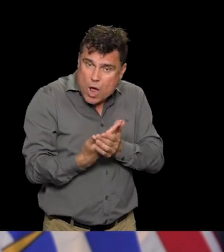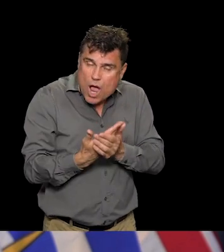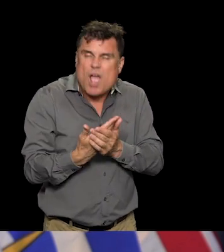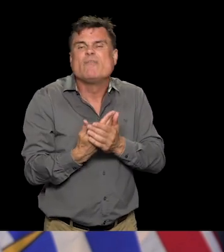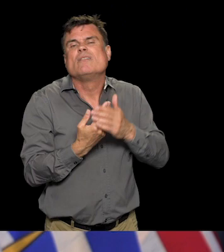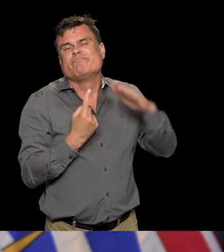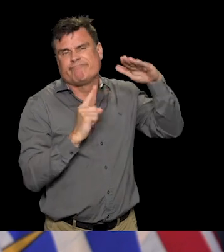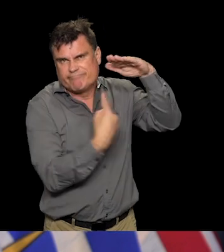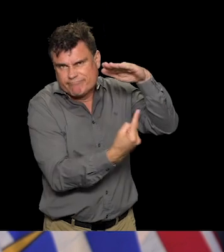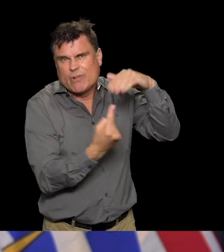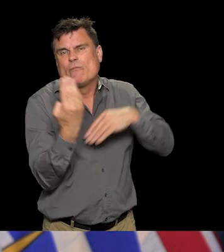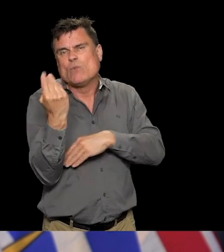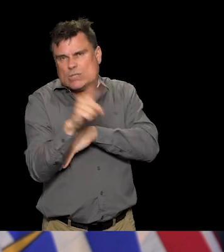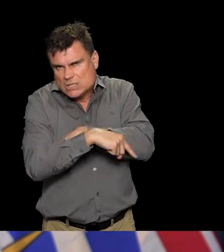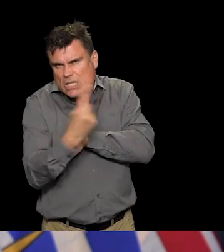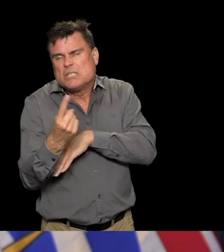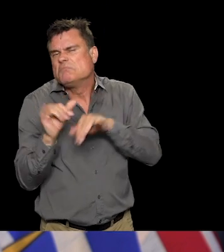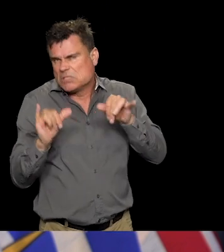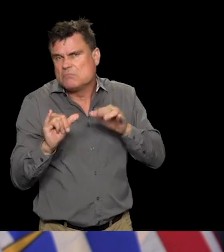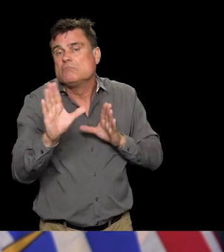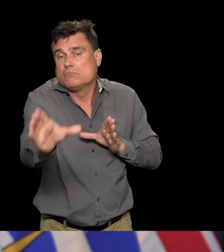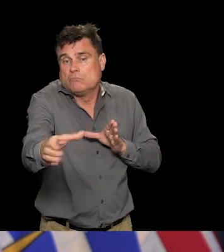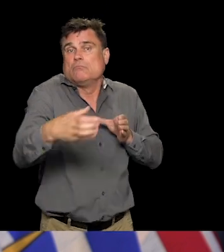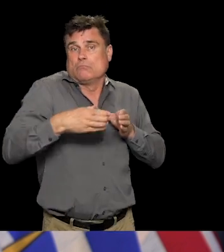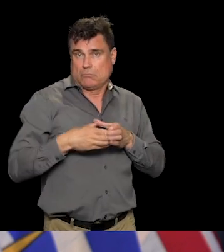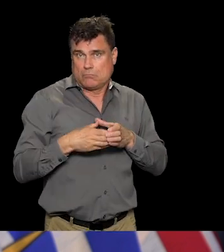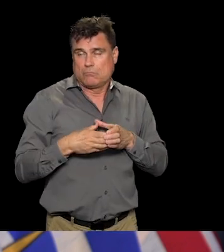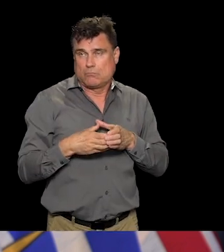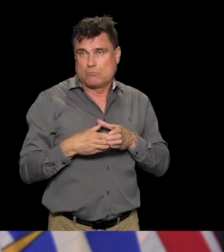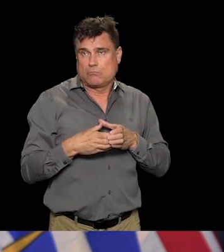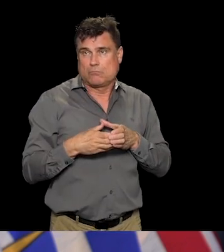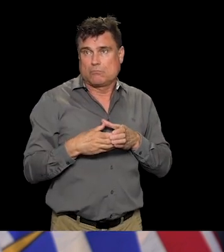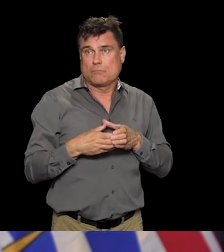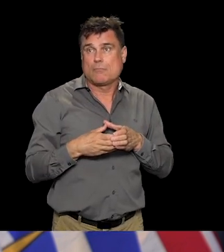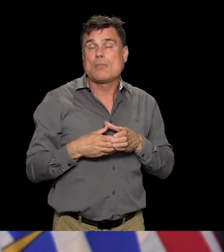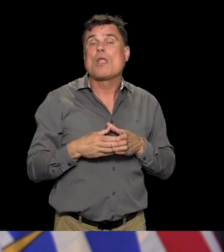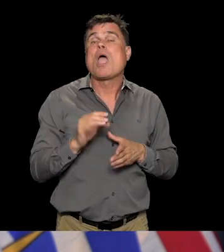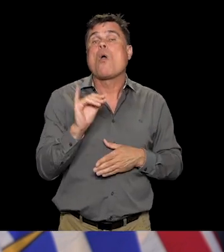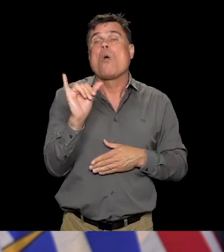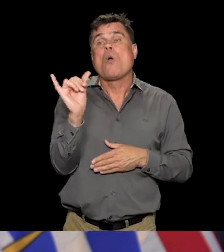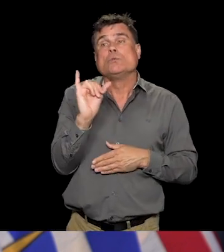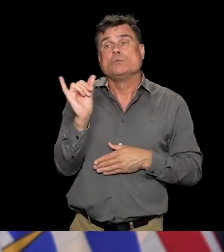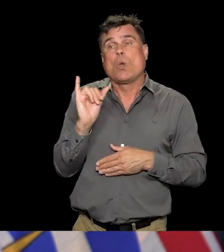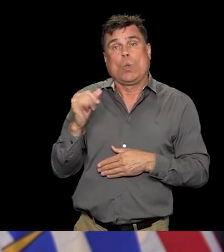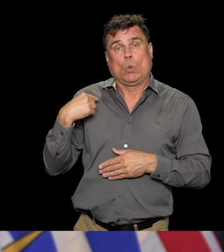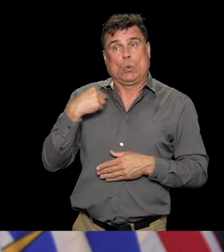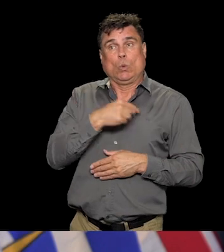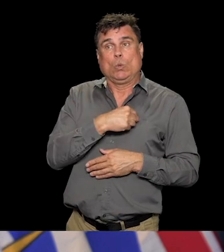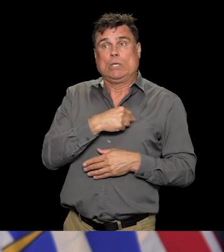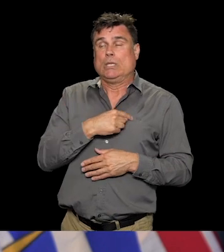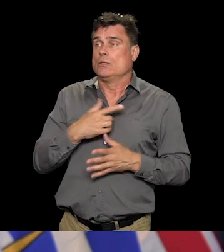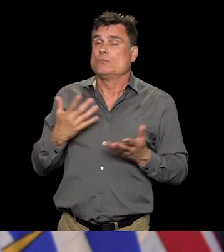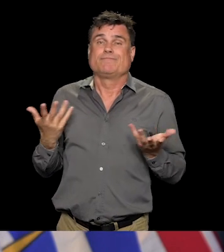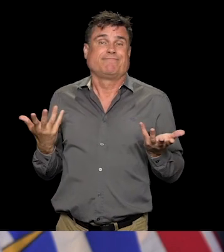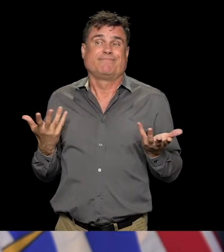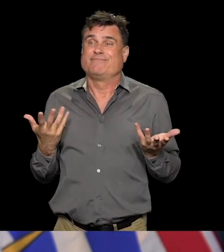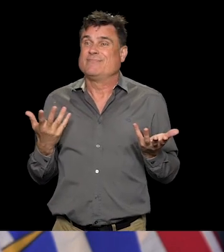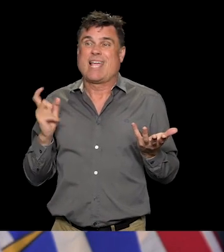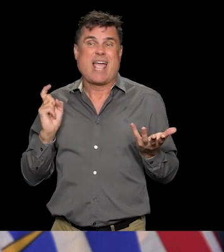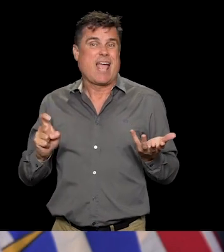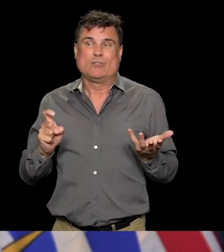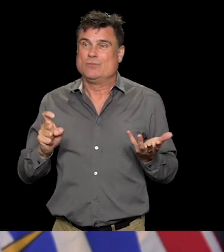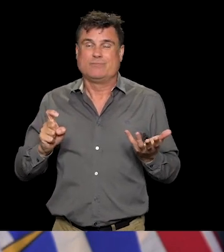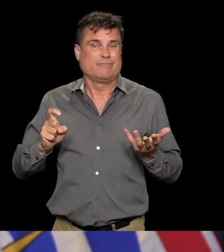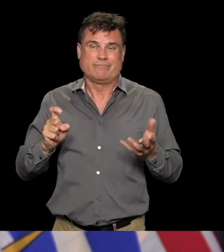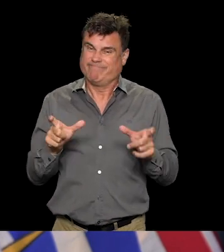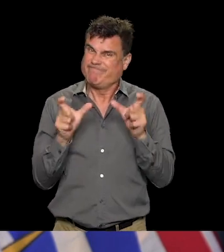come across our borders, whether it's international from Brazil or from Europe or from China